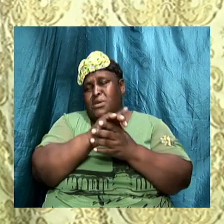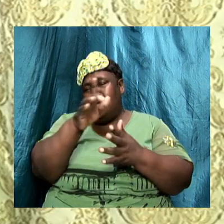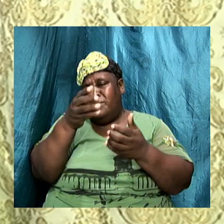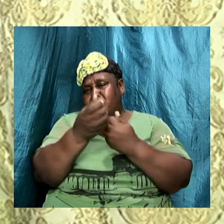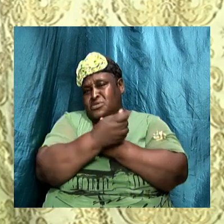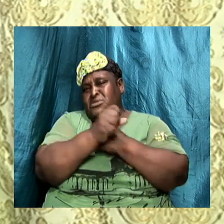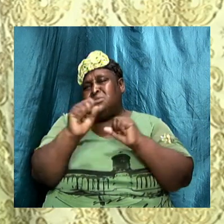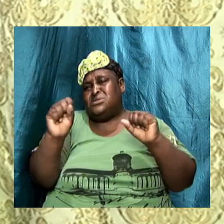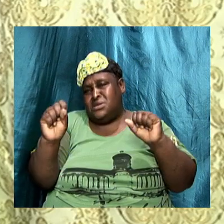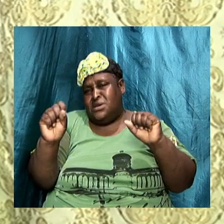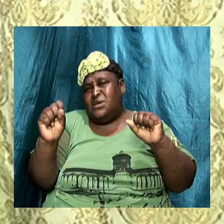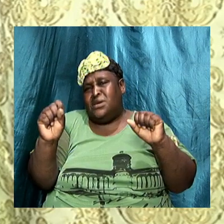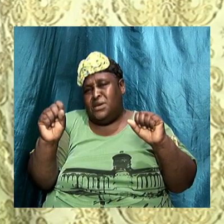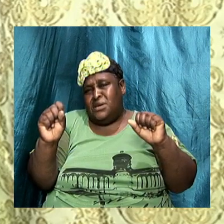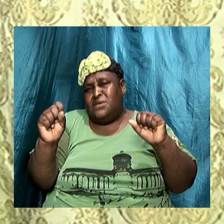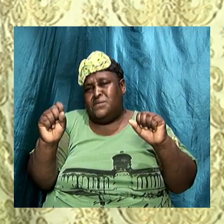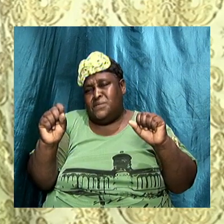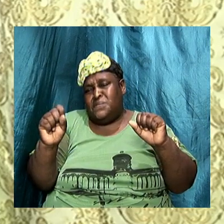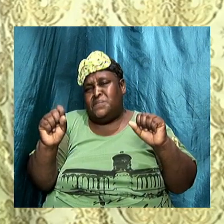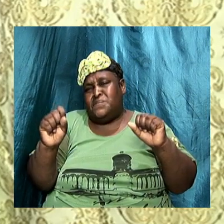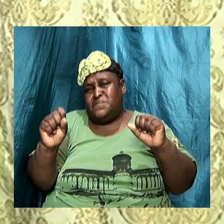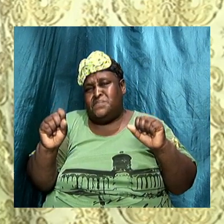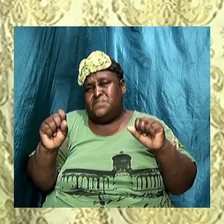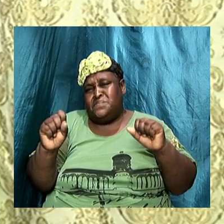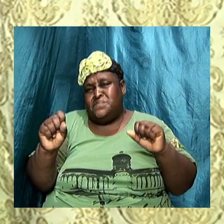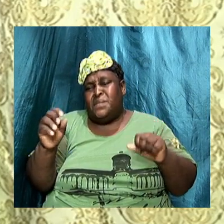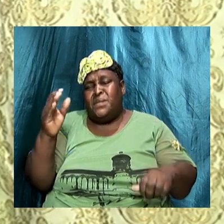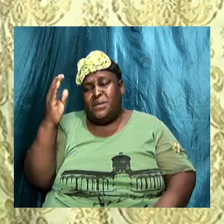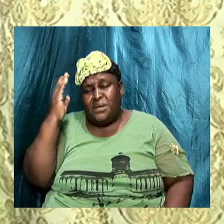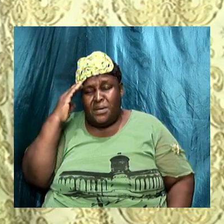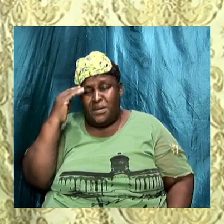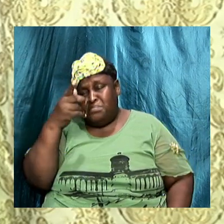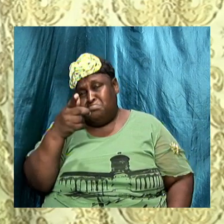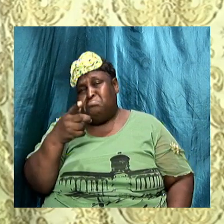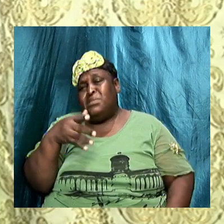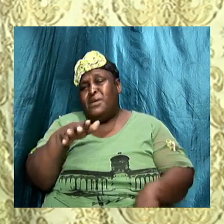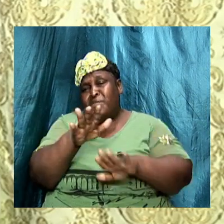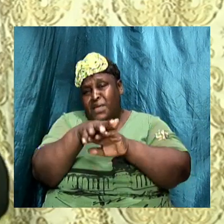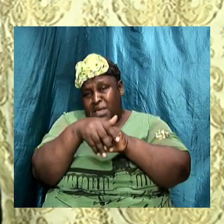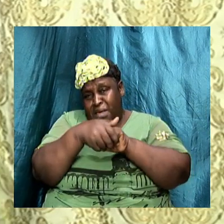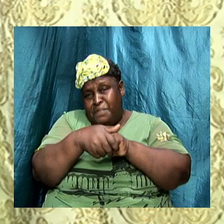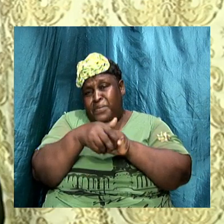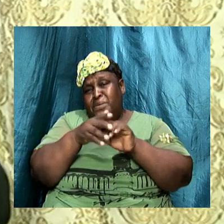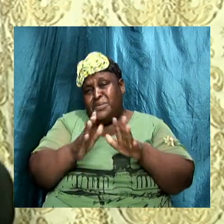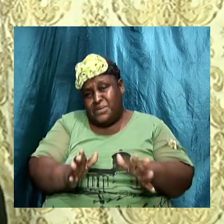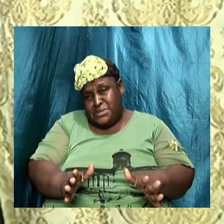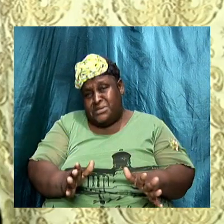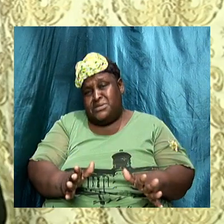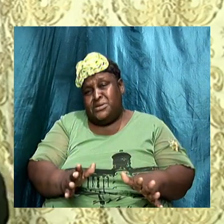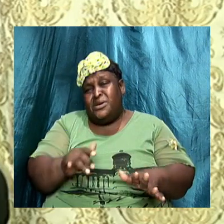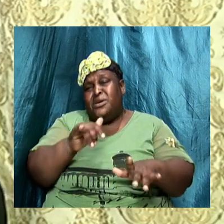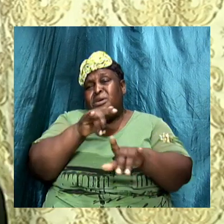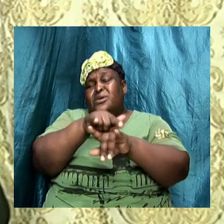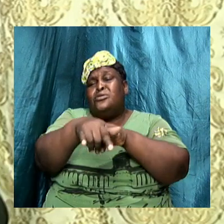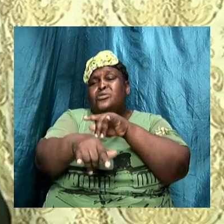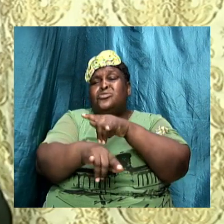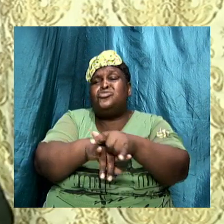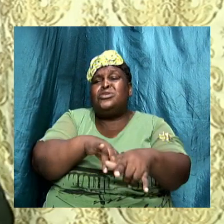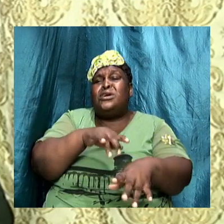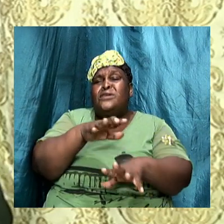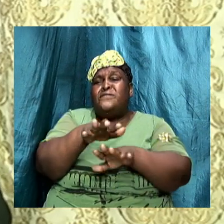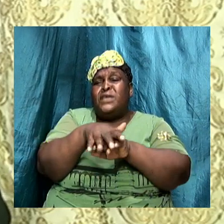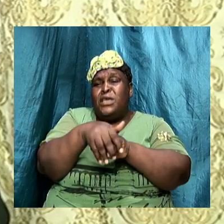beware of the living of the Sadducees oh glory to God beware of the living of the